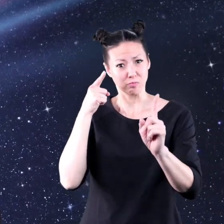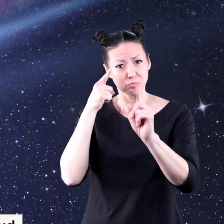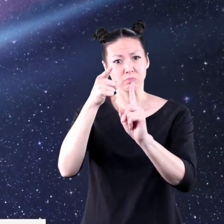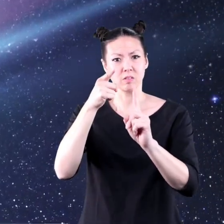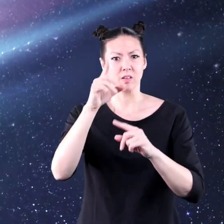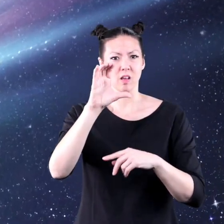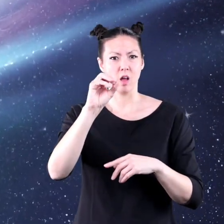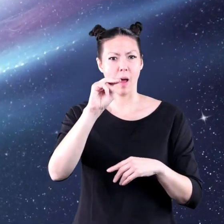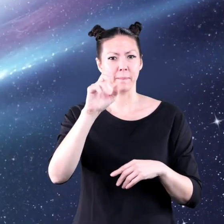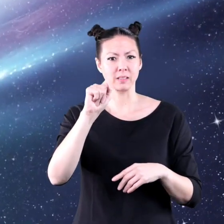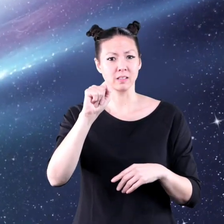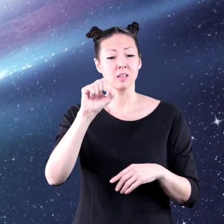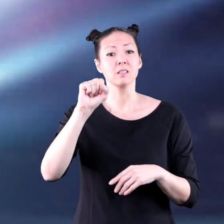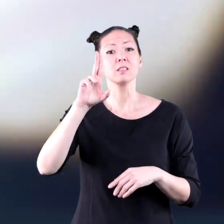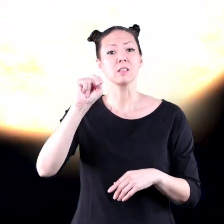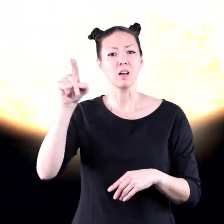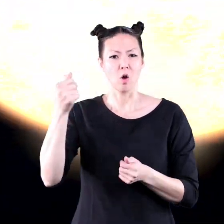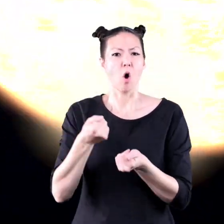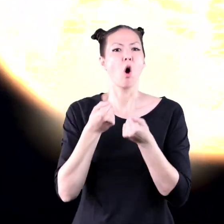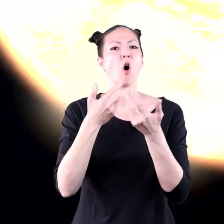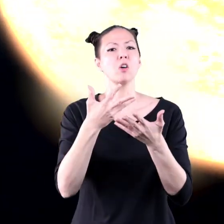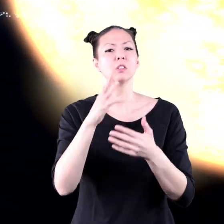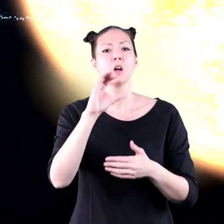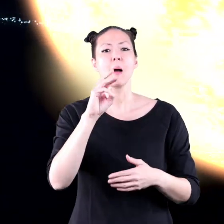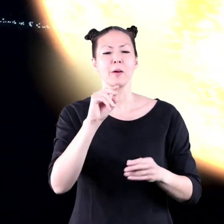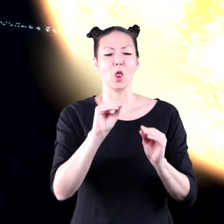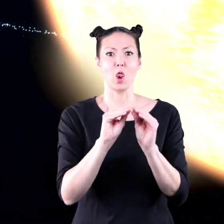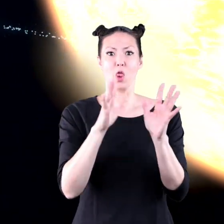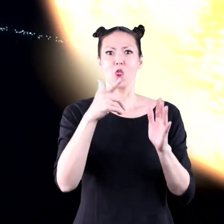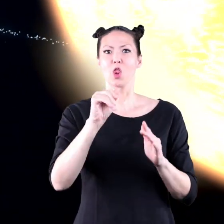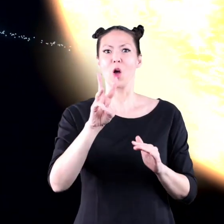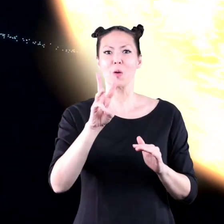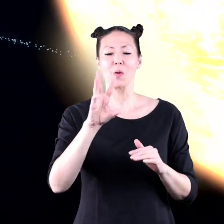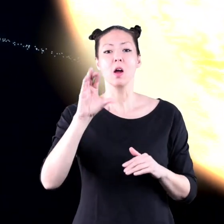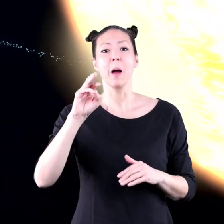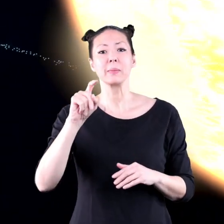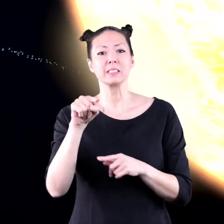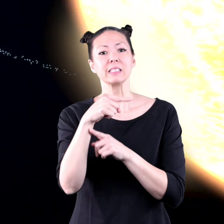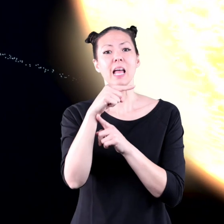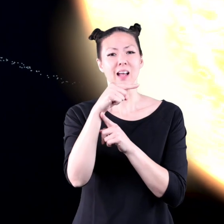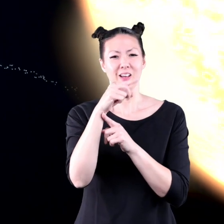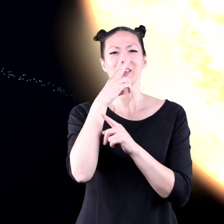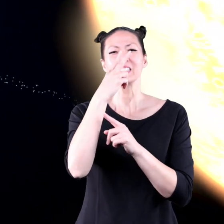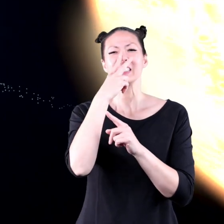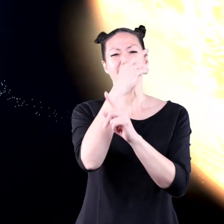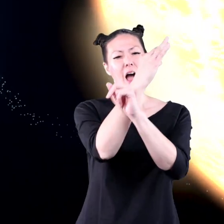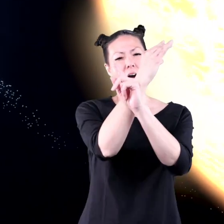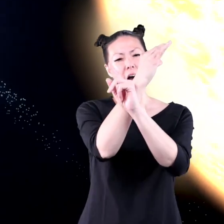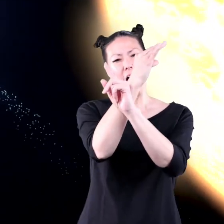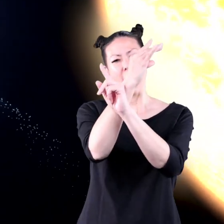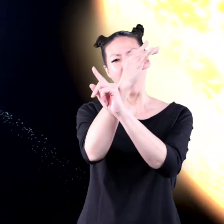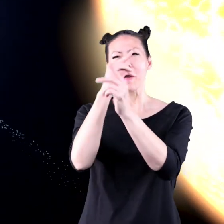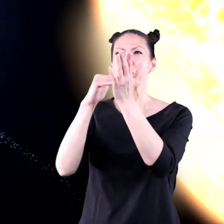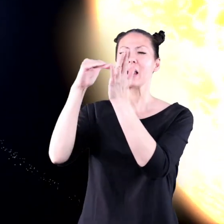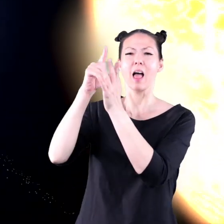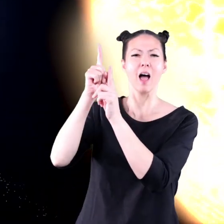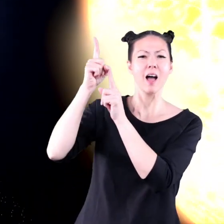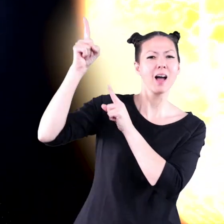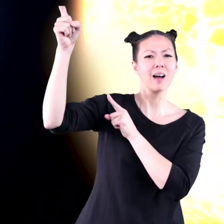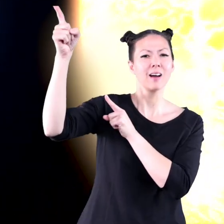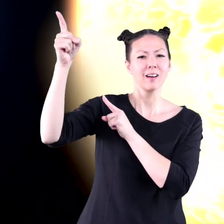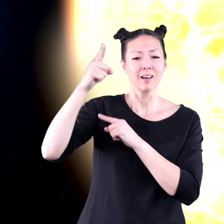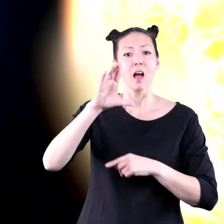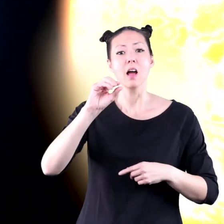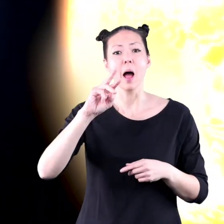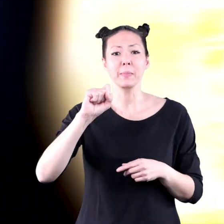head of the comet. The sun then causes the comet to glow. A comet's tail can be millions of miles long.